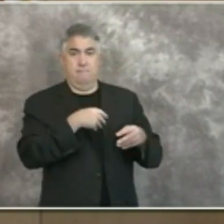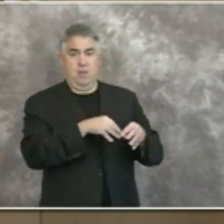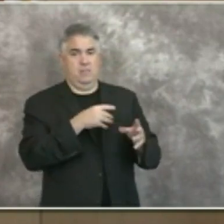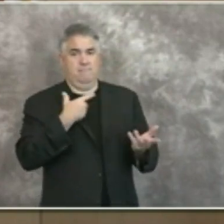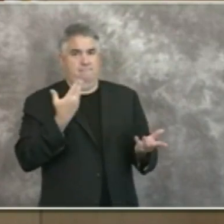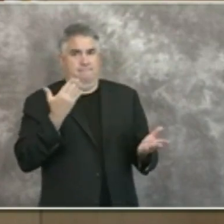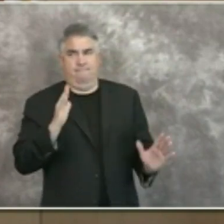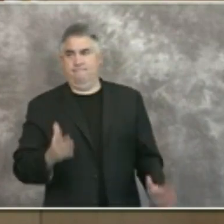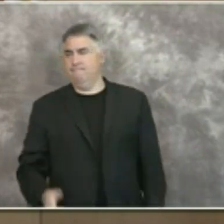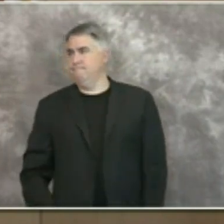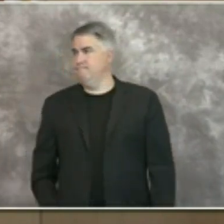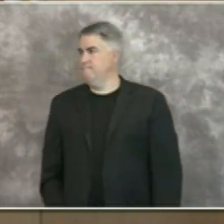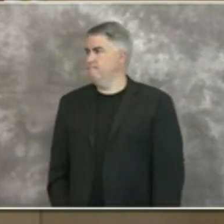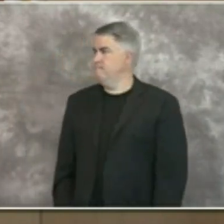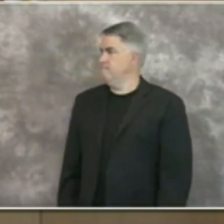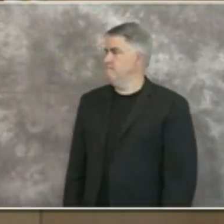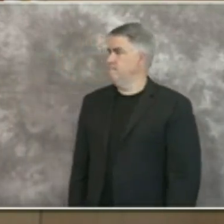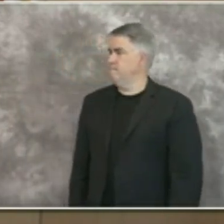thank you